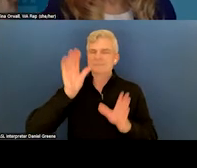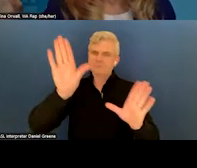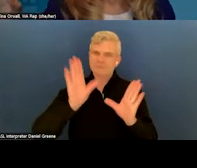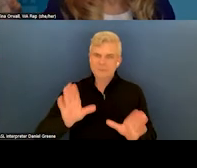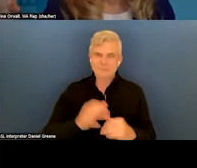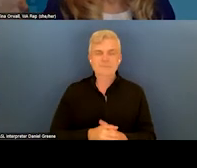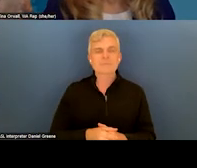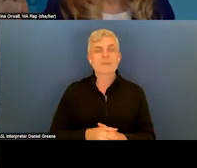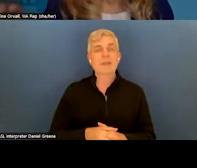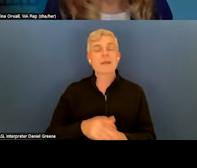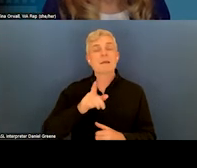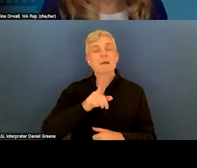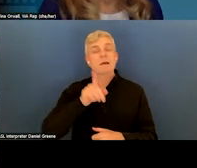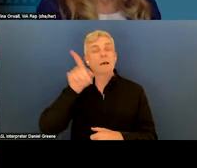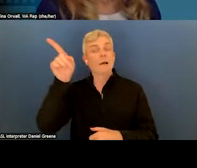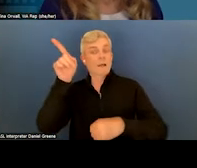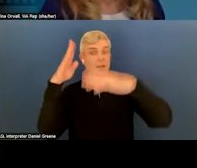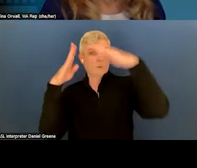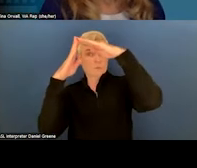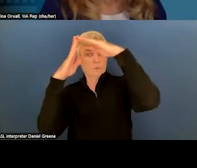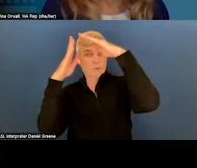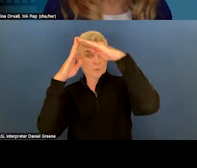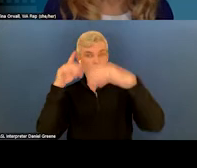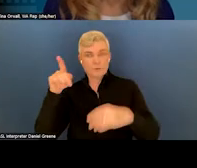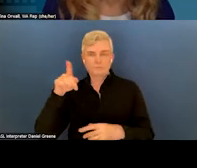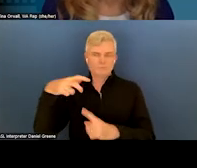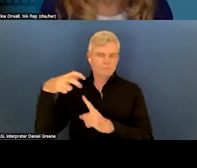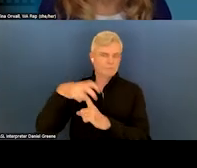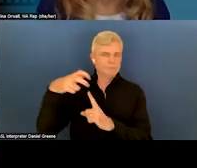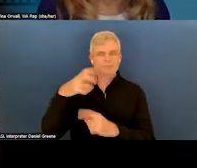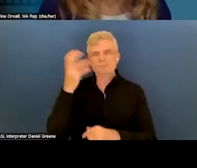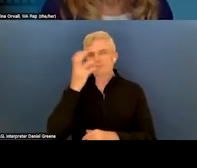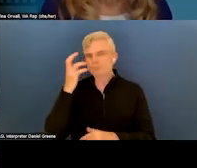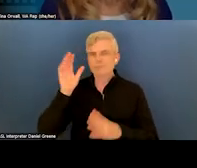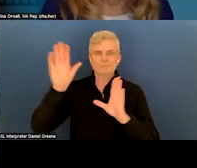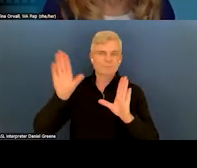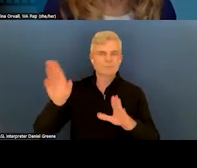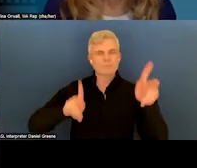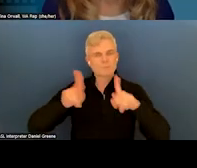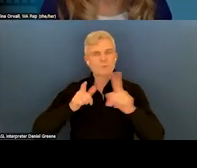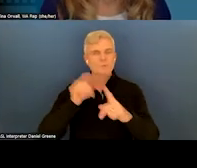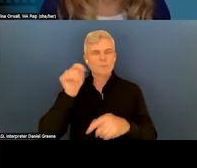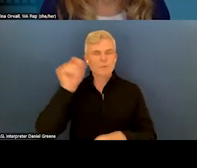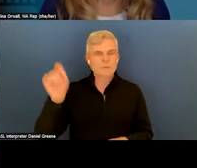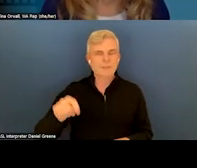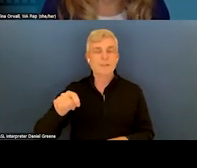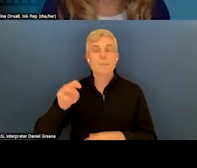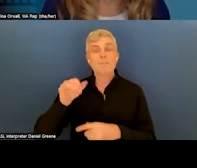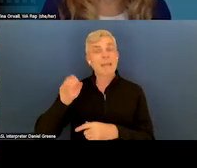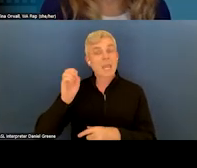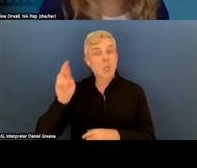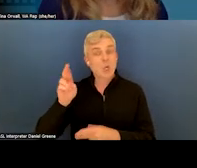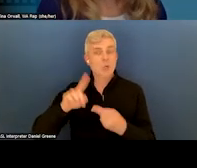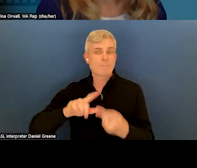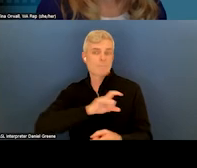in that far corner are some rock stars from Tucson, the mayor and the police chief. We have the